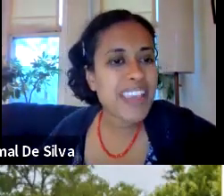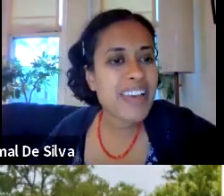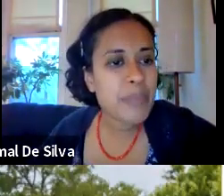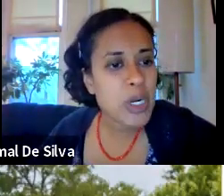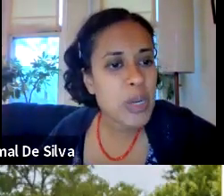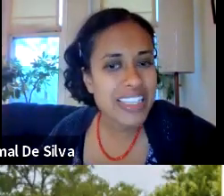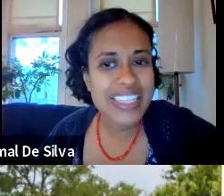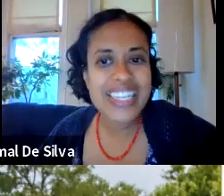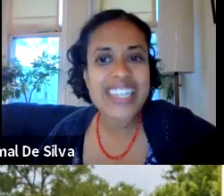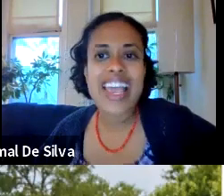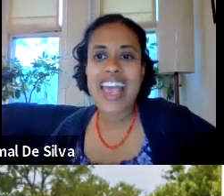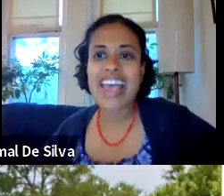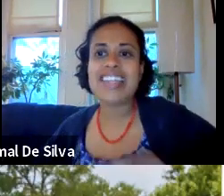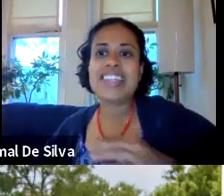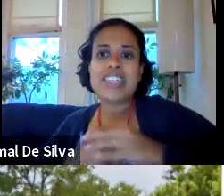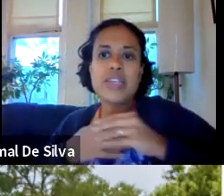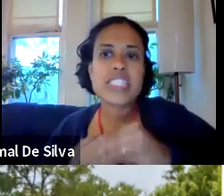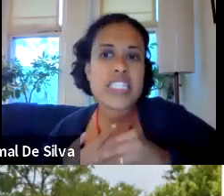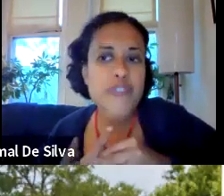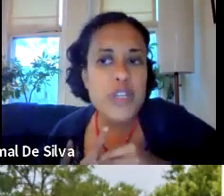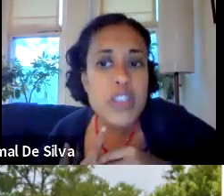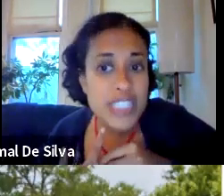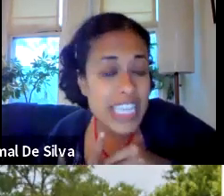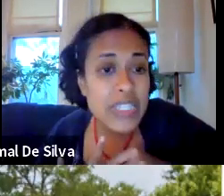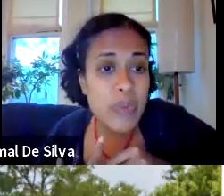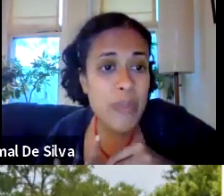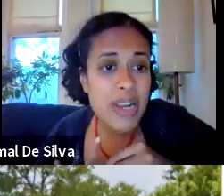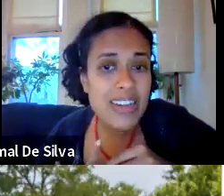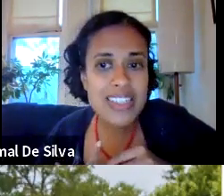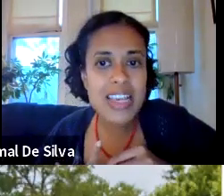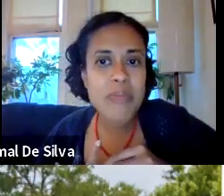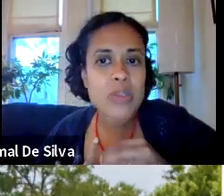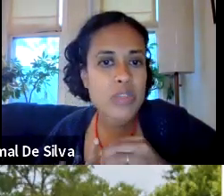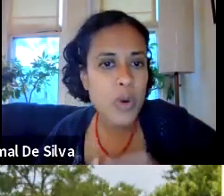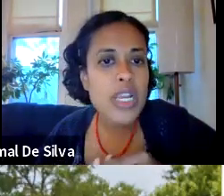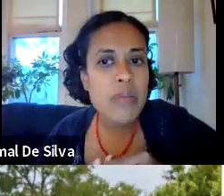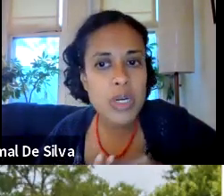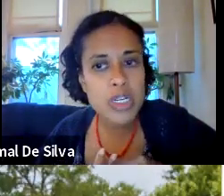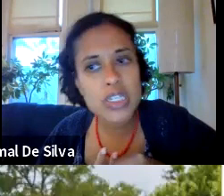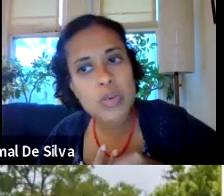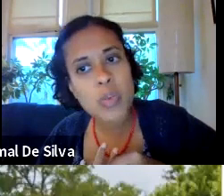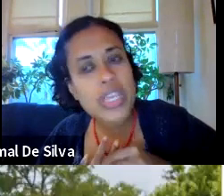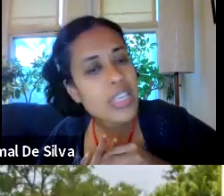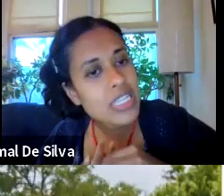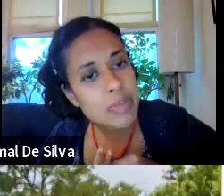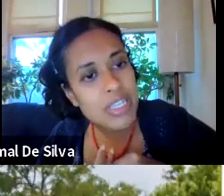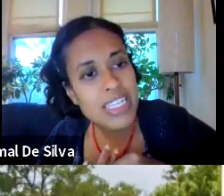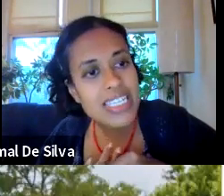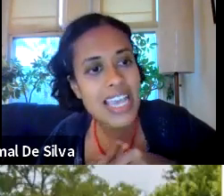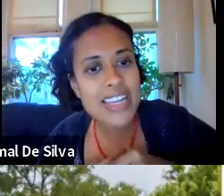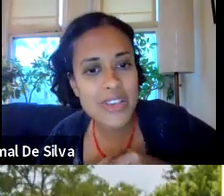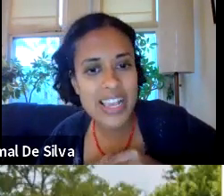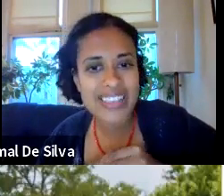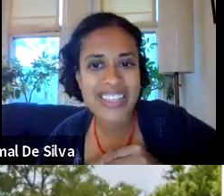BirdAbility. And this is the first of six webinars about supporting birders with